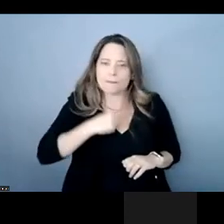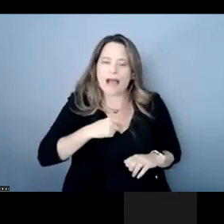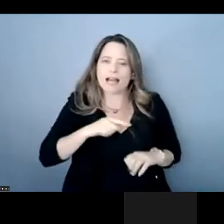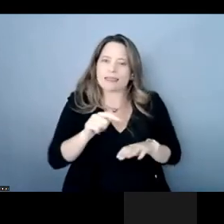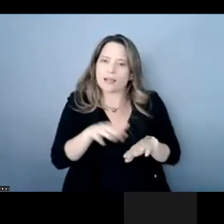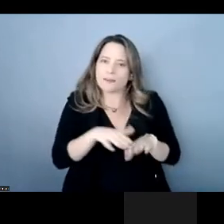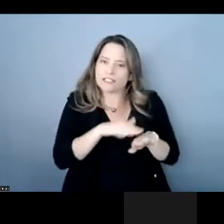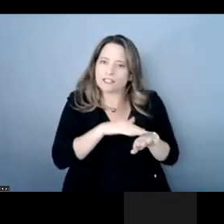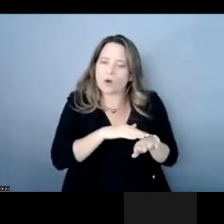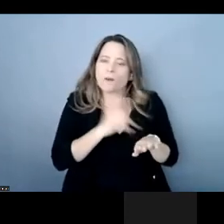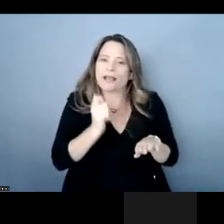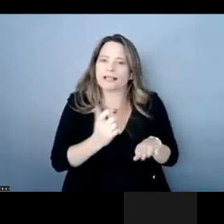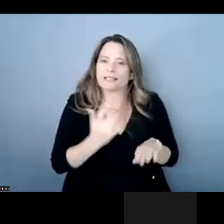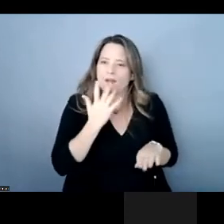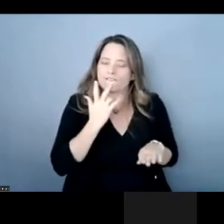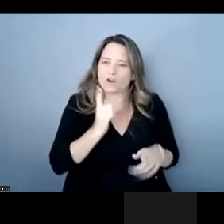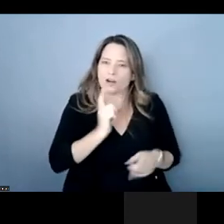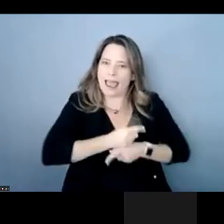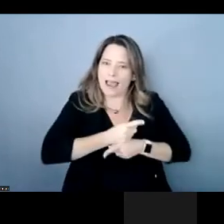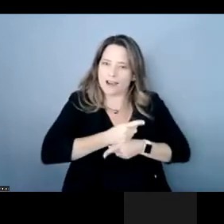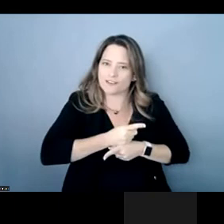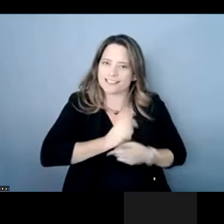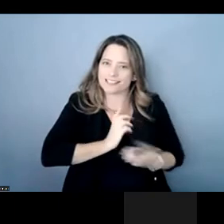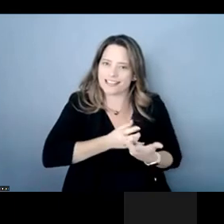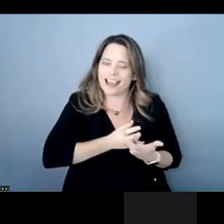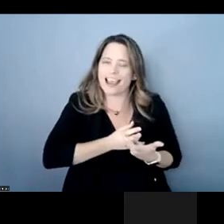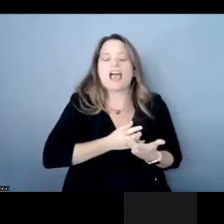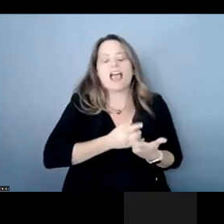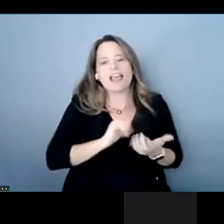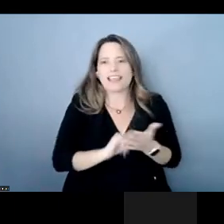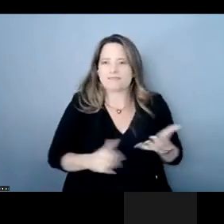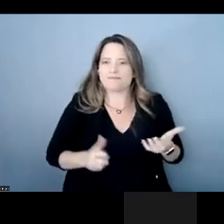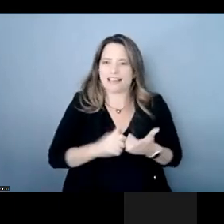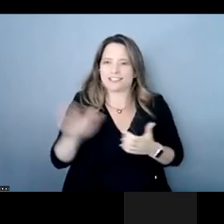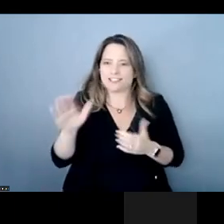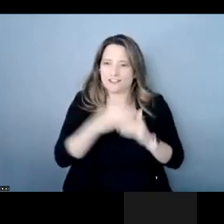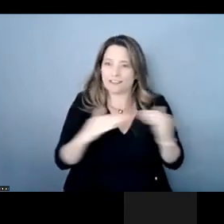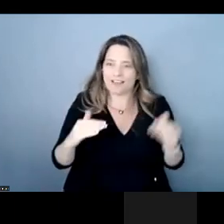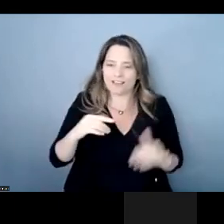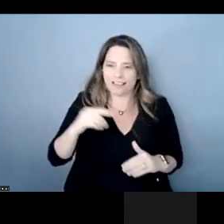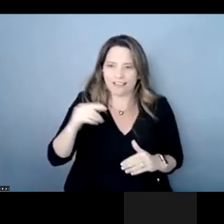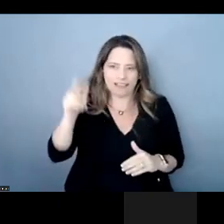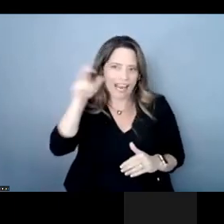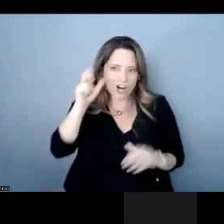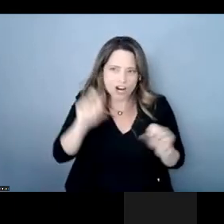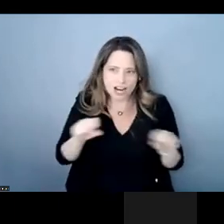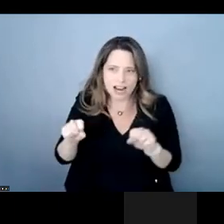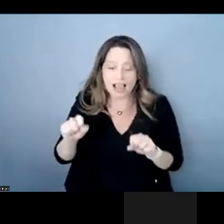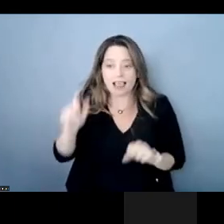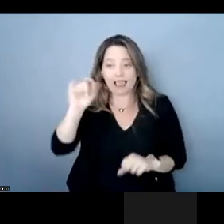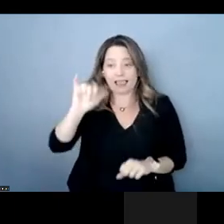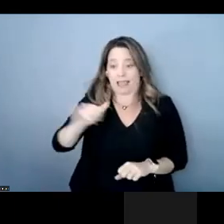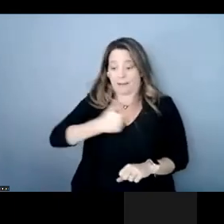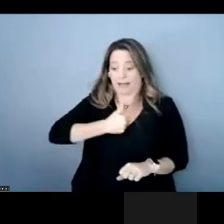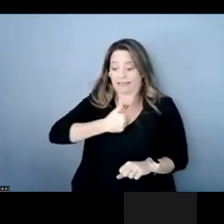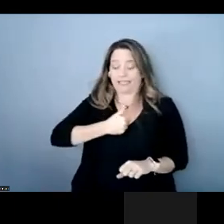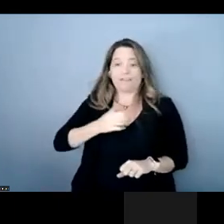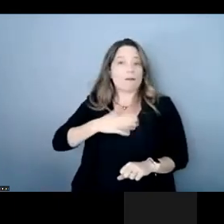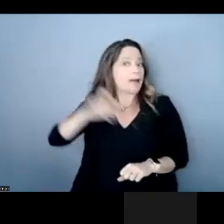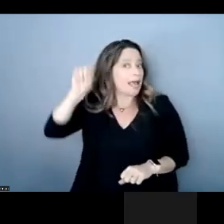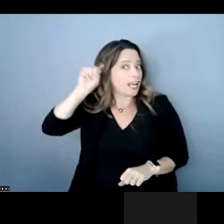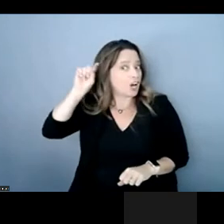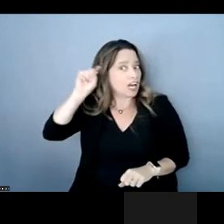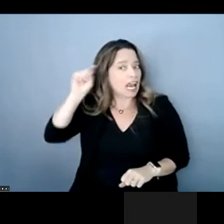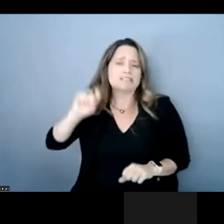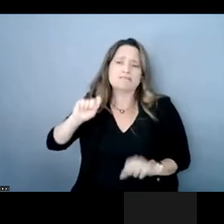accuracy and that just corresponds to level of hearing so like myself my hearing aids and things i